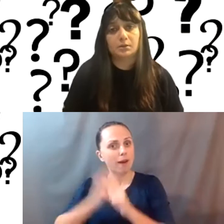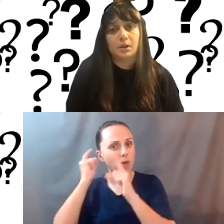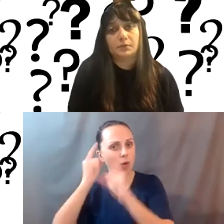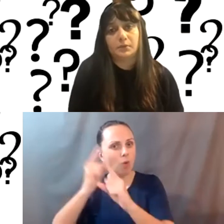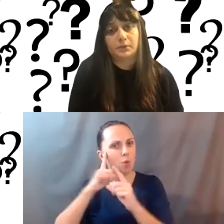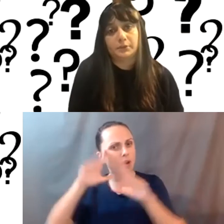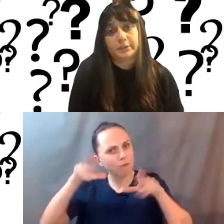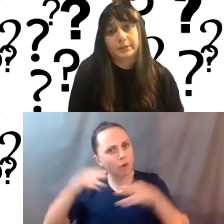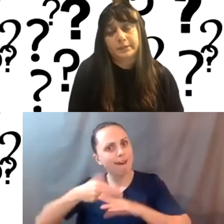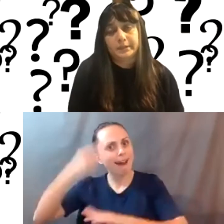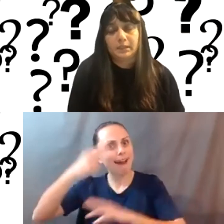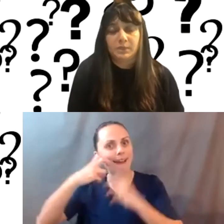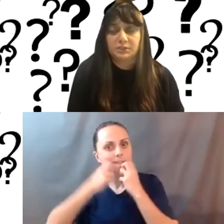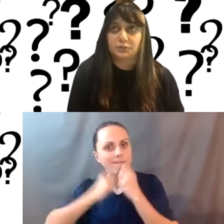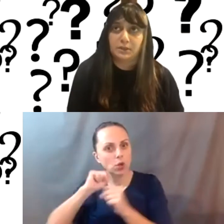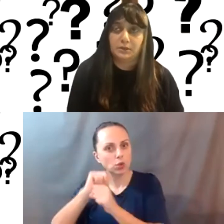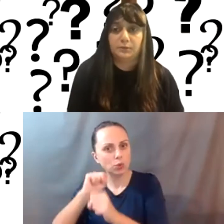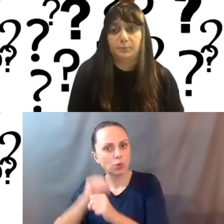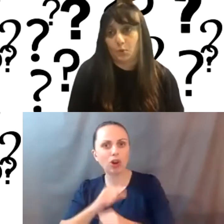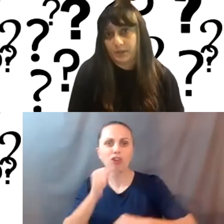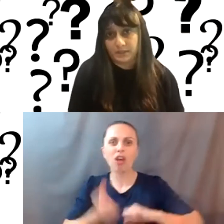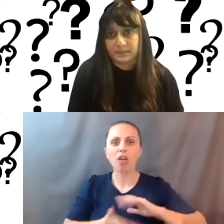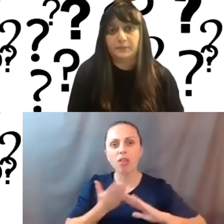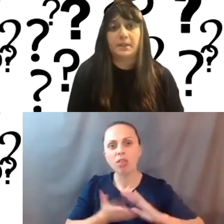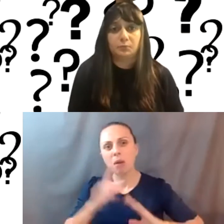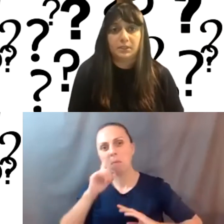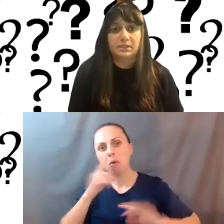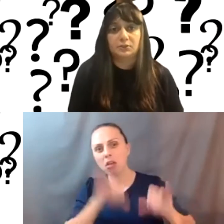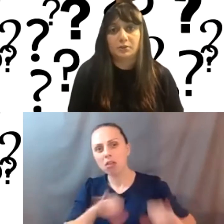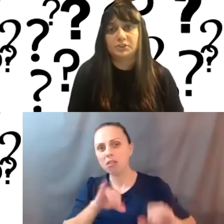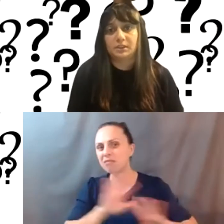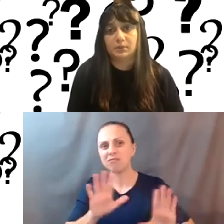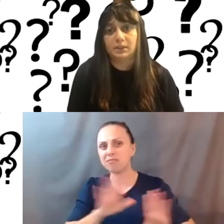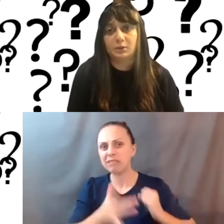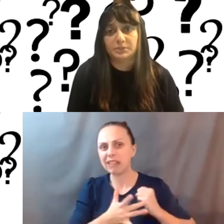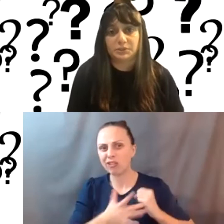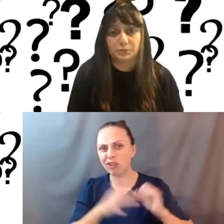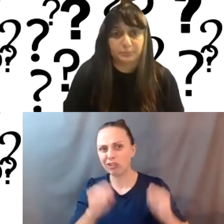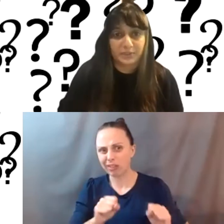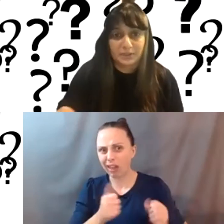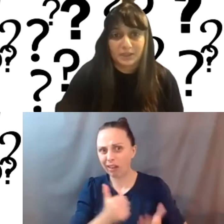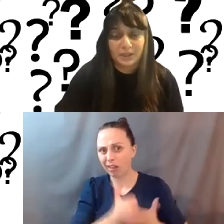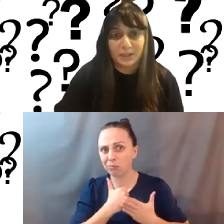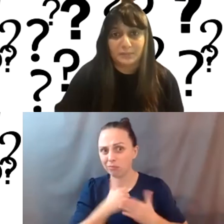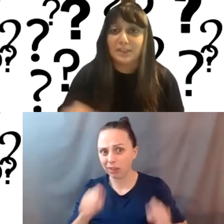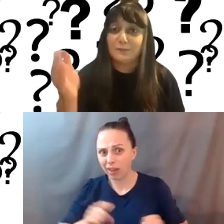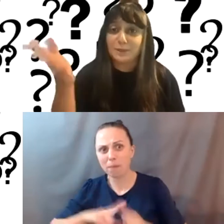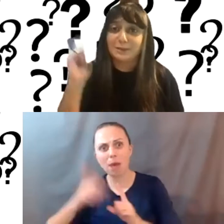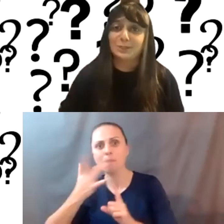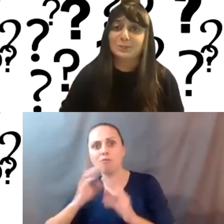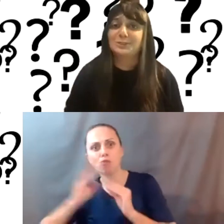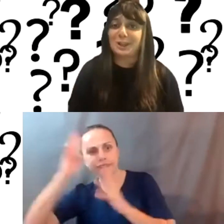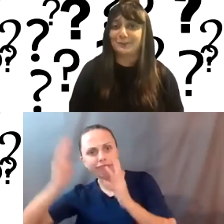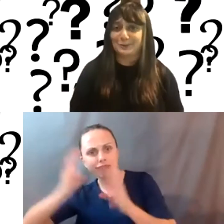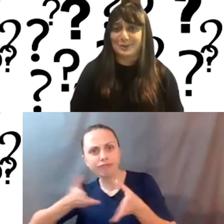work, not the administrative, boring stuff that really technology can really help us do. And I